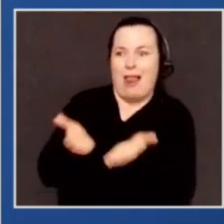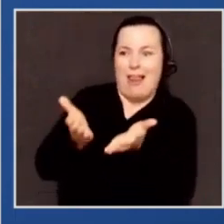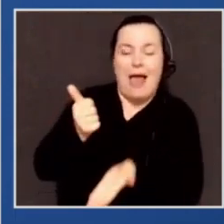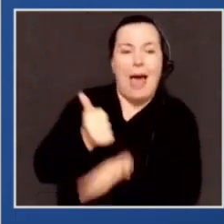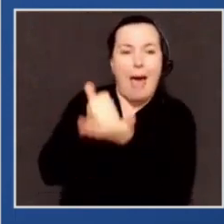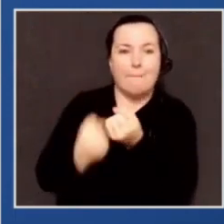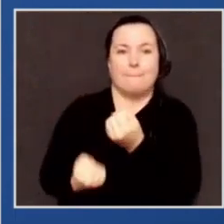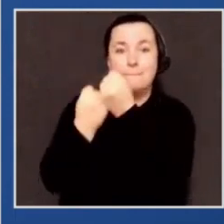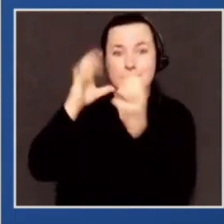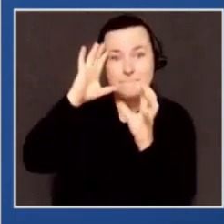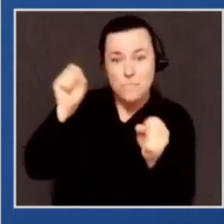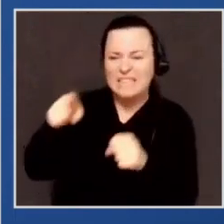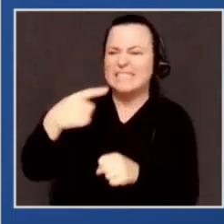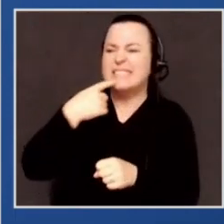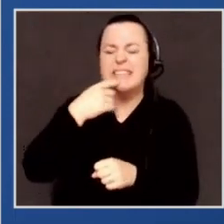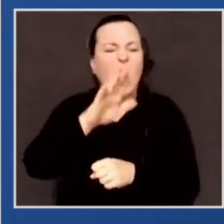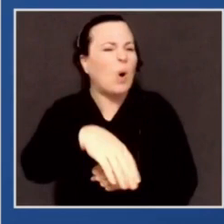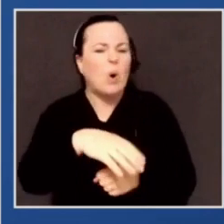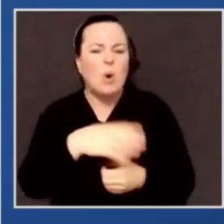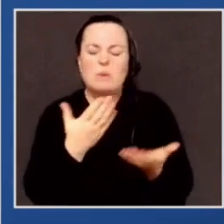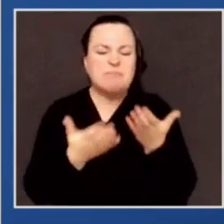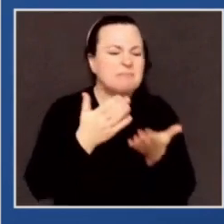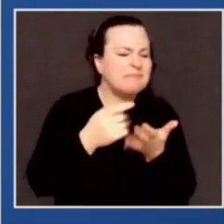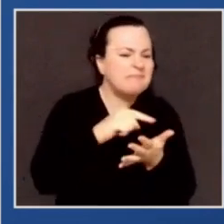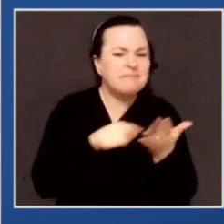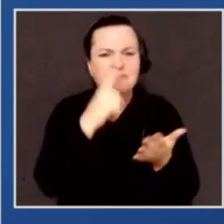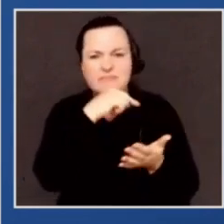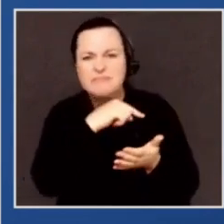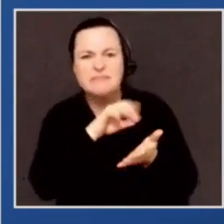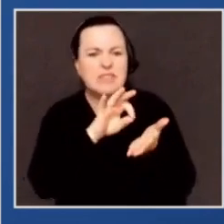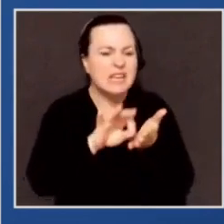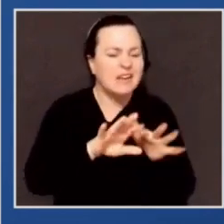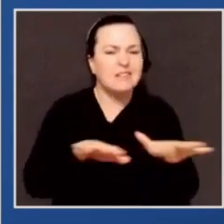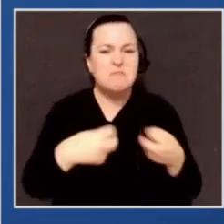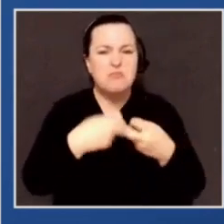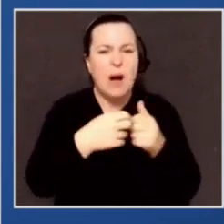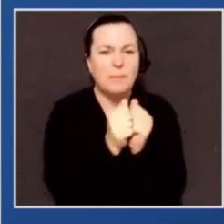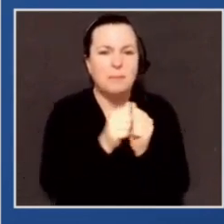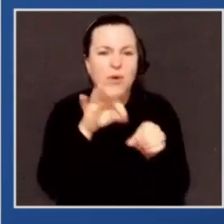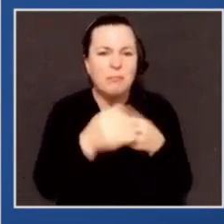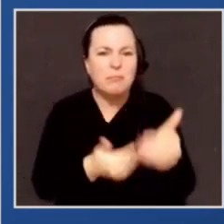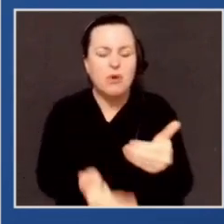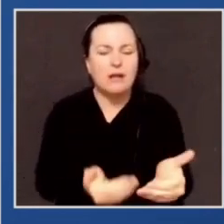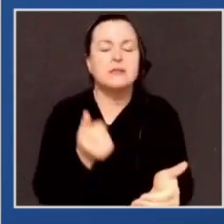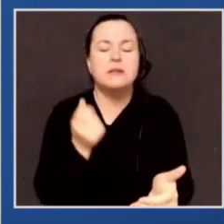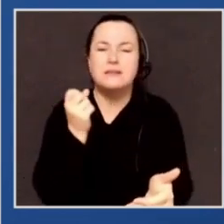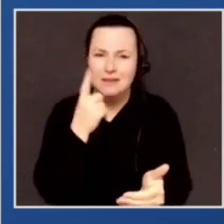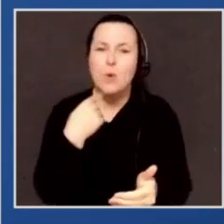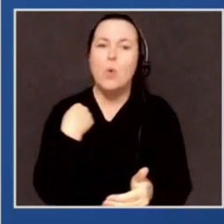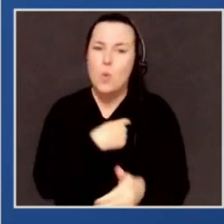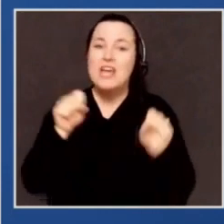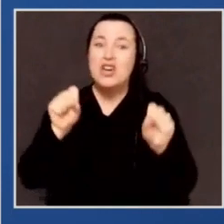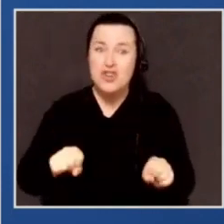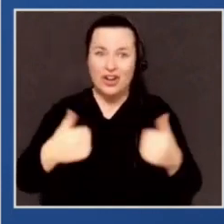ballots that were suspiciously uncounted. That count could have proceeded more rapidly had Republican legislatures in a clear and cynical strategic move,